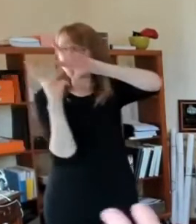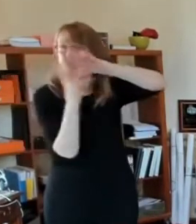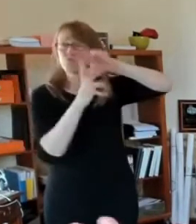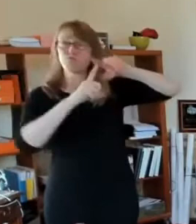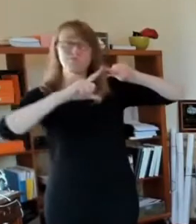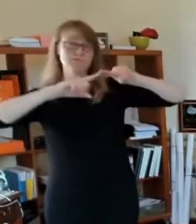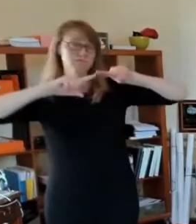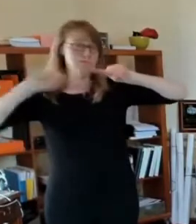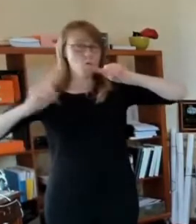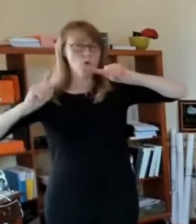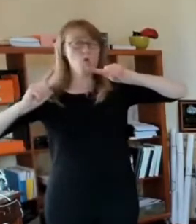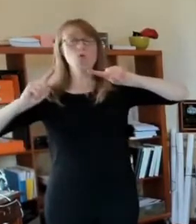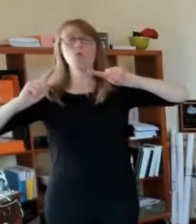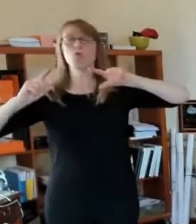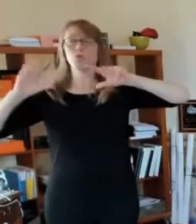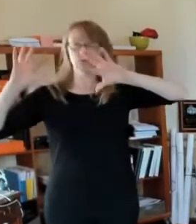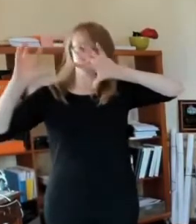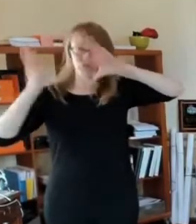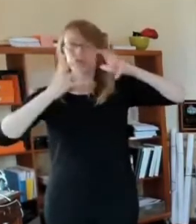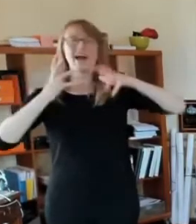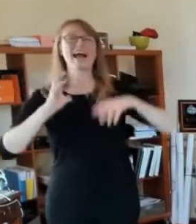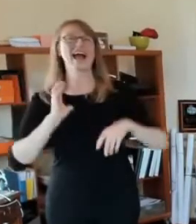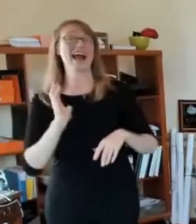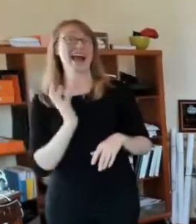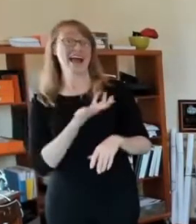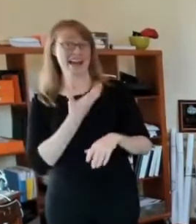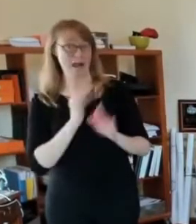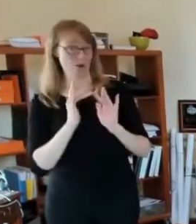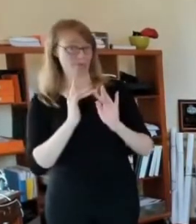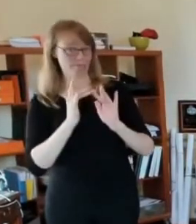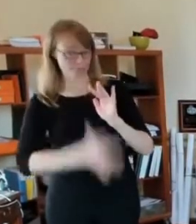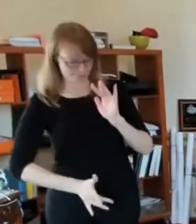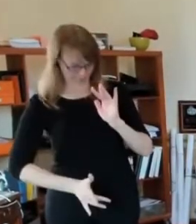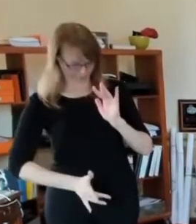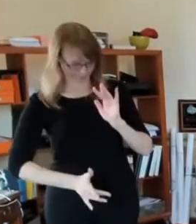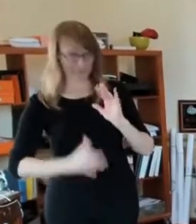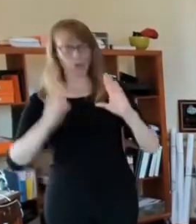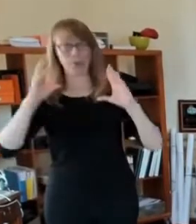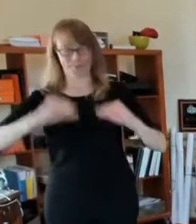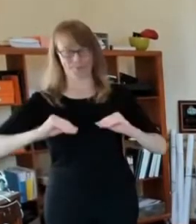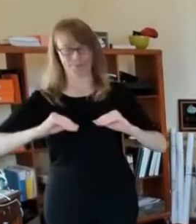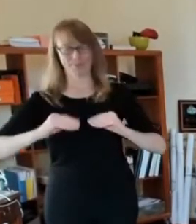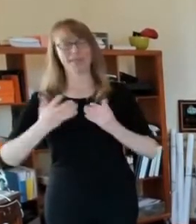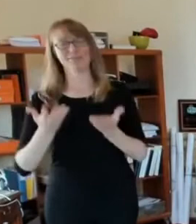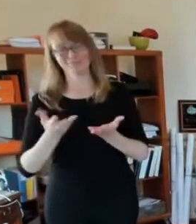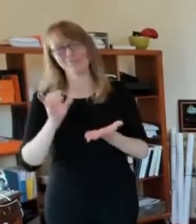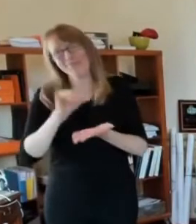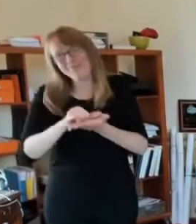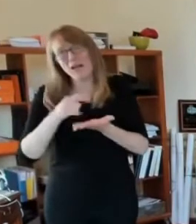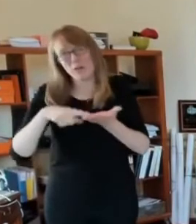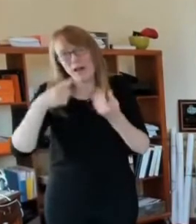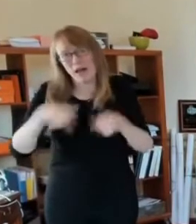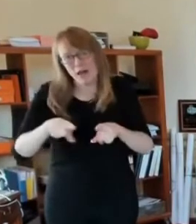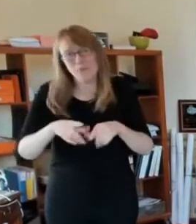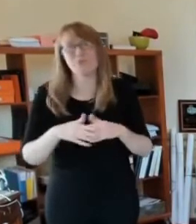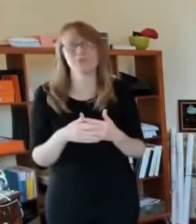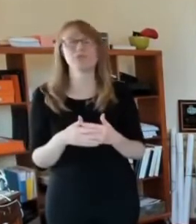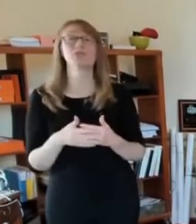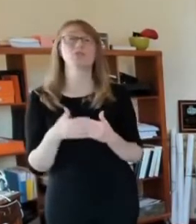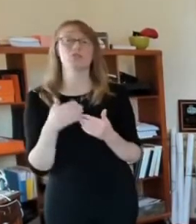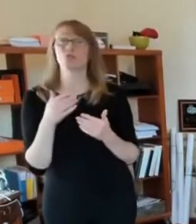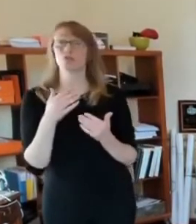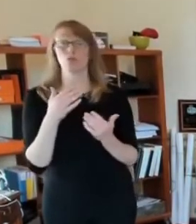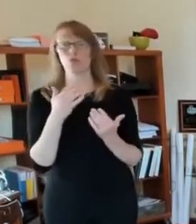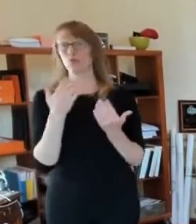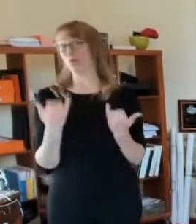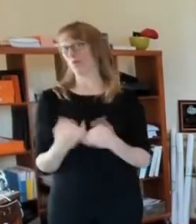you know, blew off our signal. I'm not sure how that happened, but that's the case. So we're going to cover a few of the things today that we